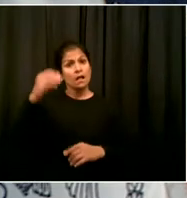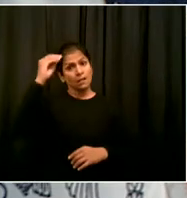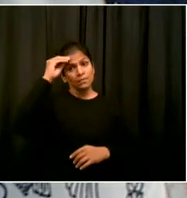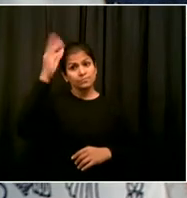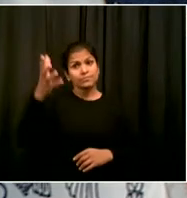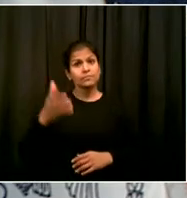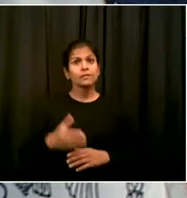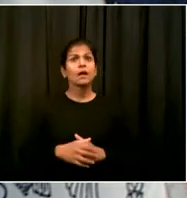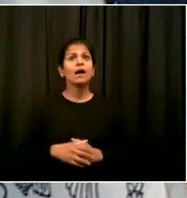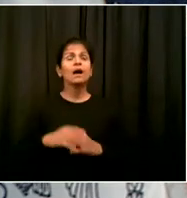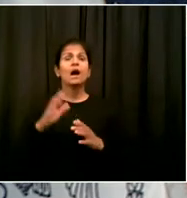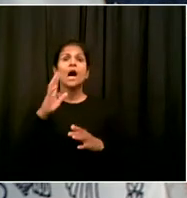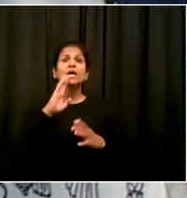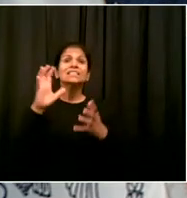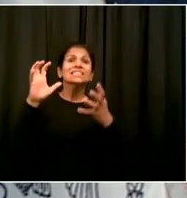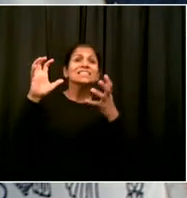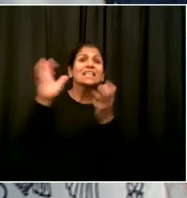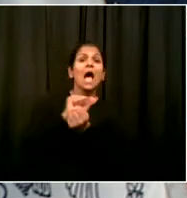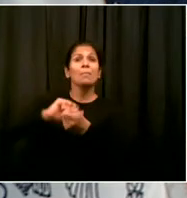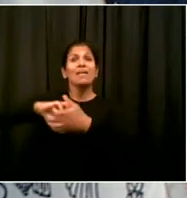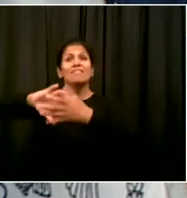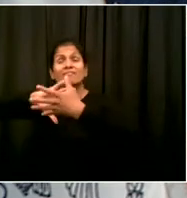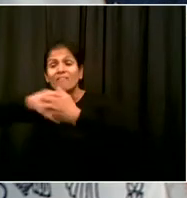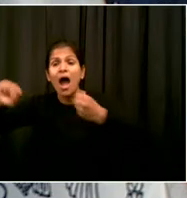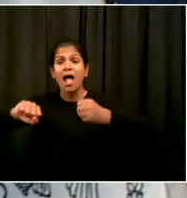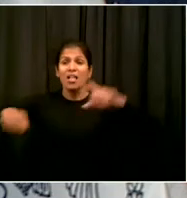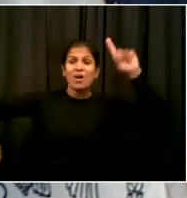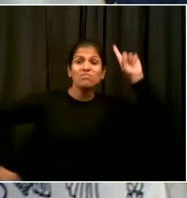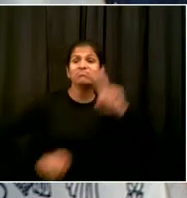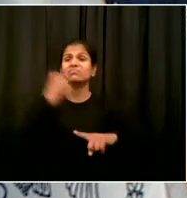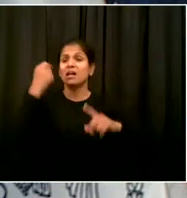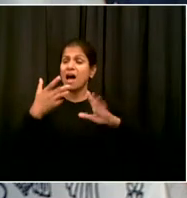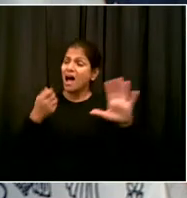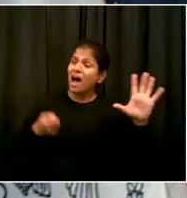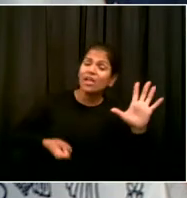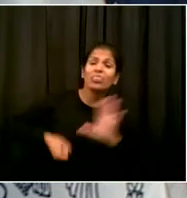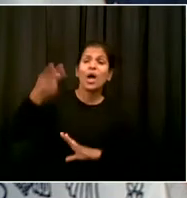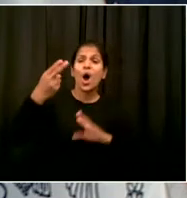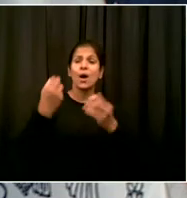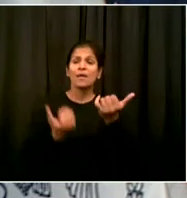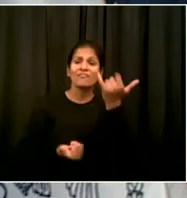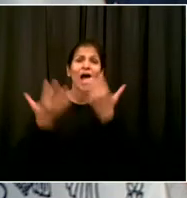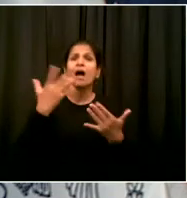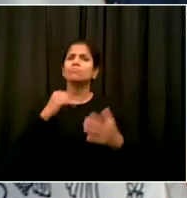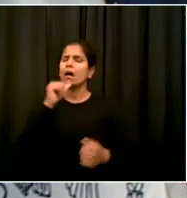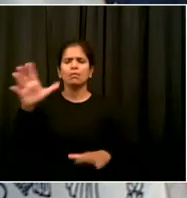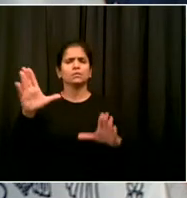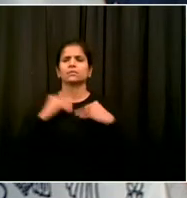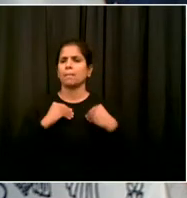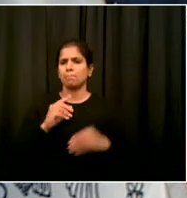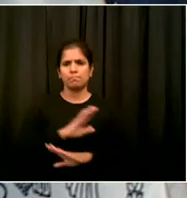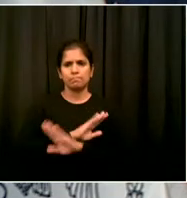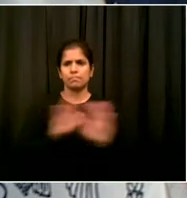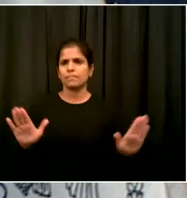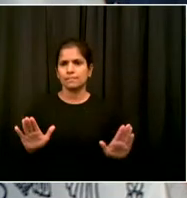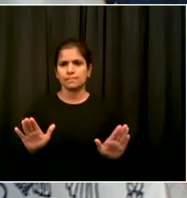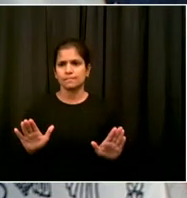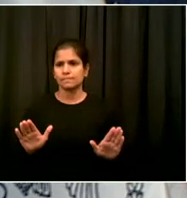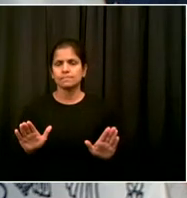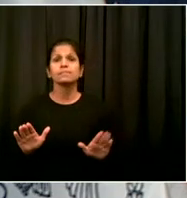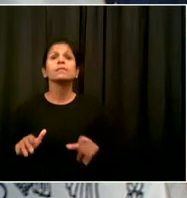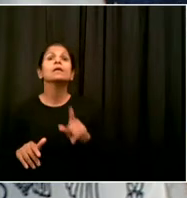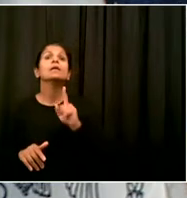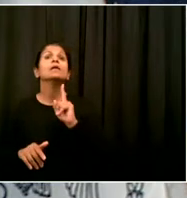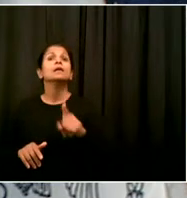unacceptable. And, of course, those offenses should be prosecuted. And I absolutely want to see those